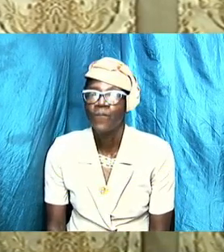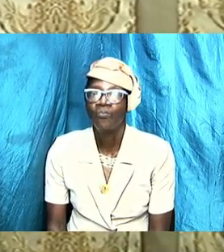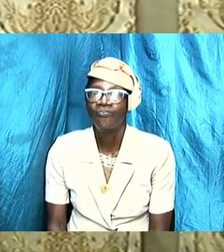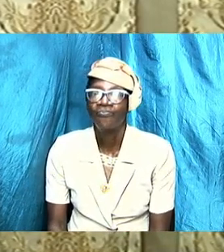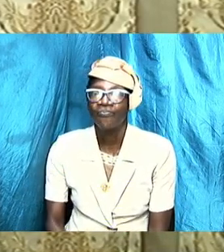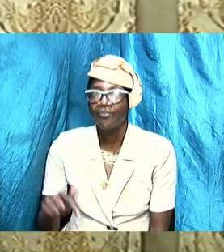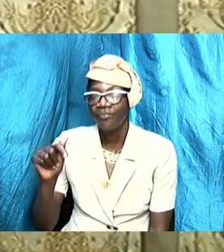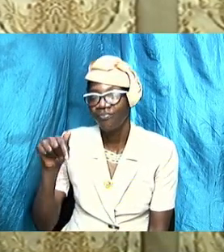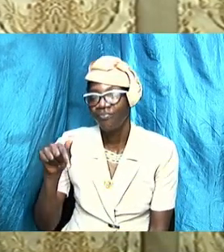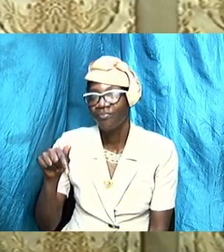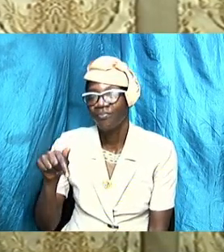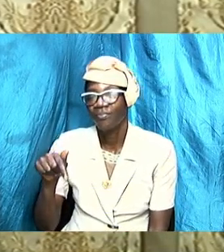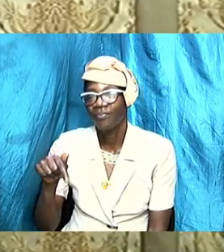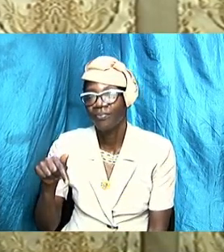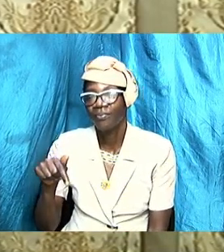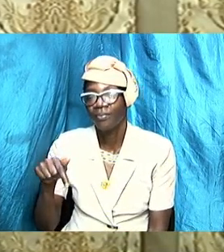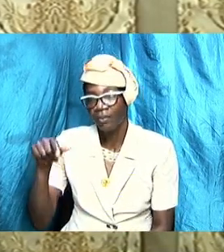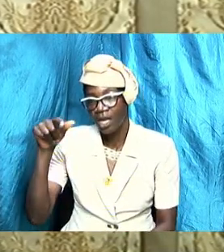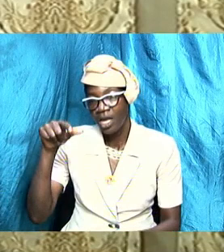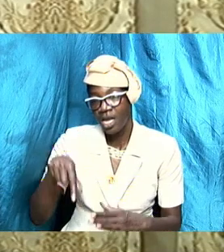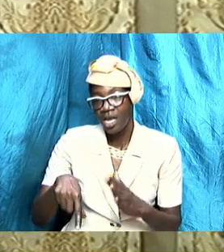our in-laws